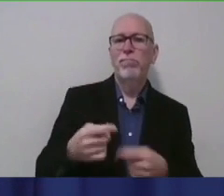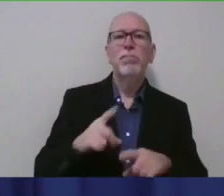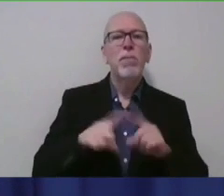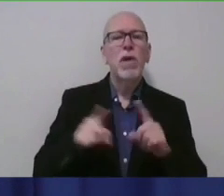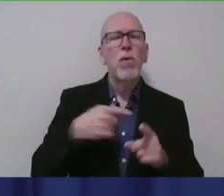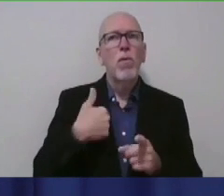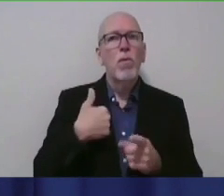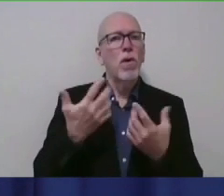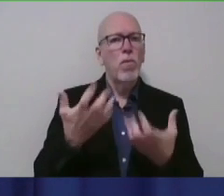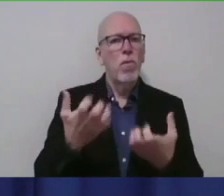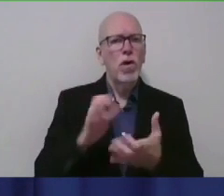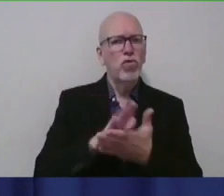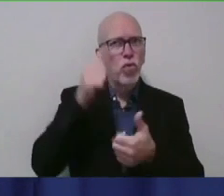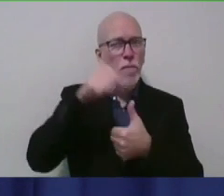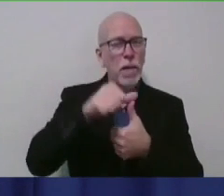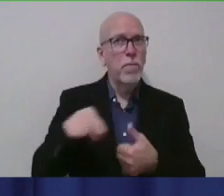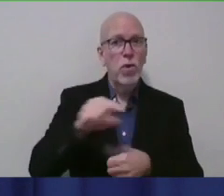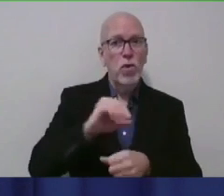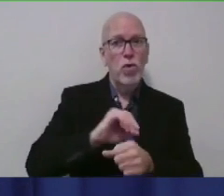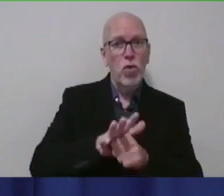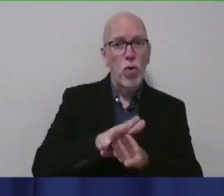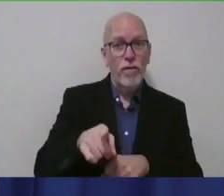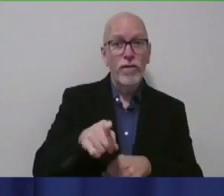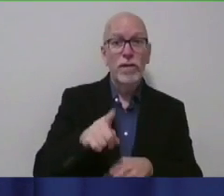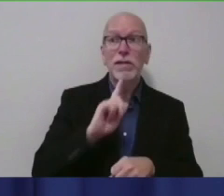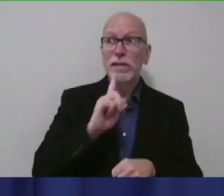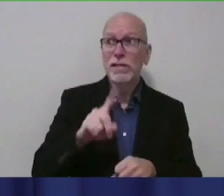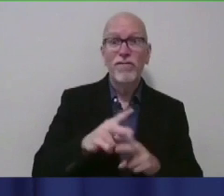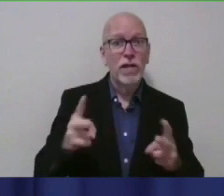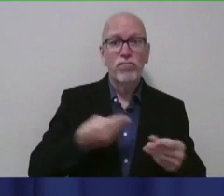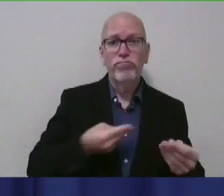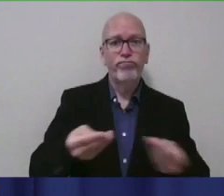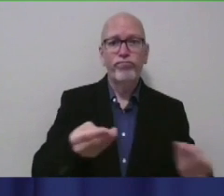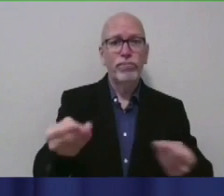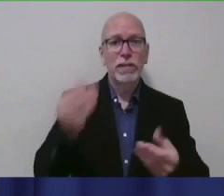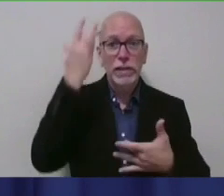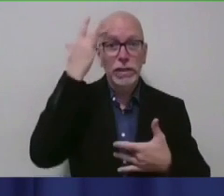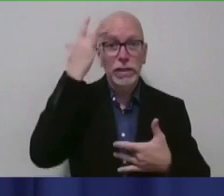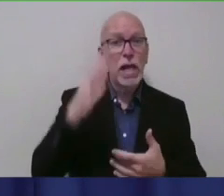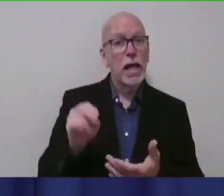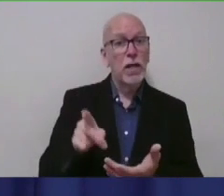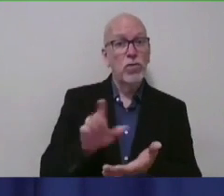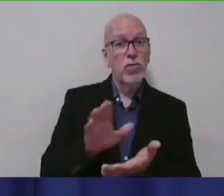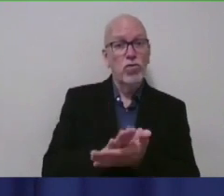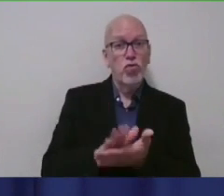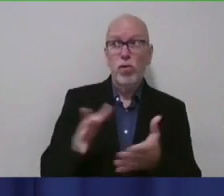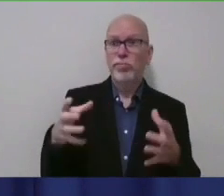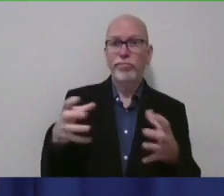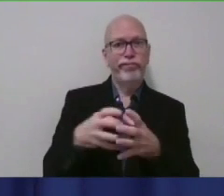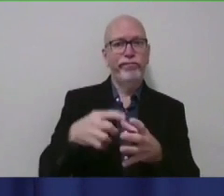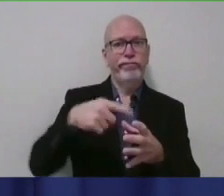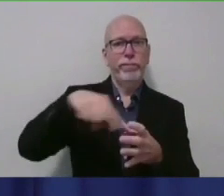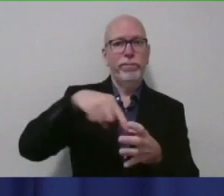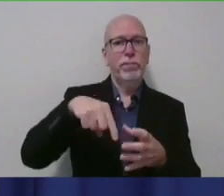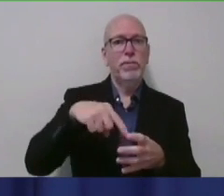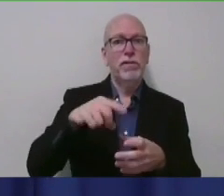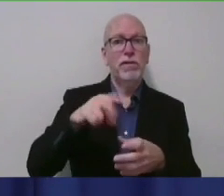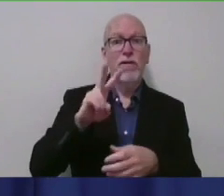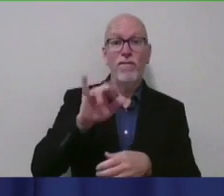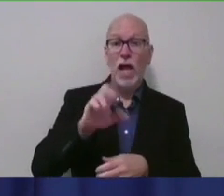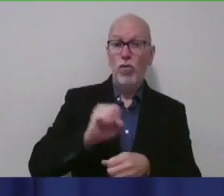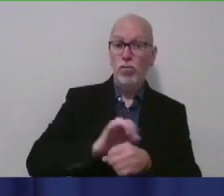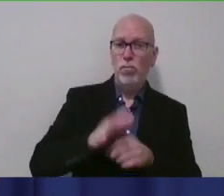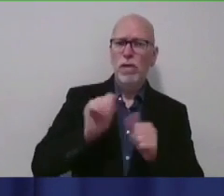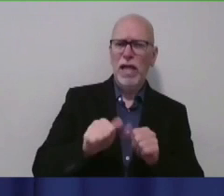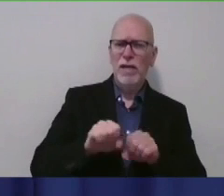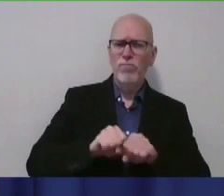to remember that COVID-19 is a communicable disease and that schools in our congregate settings where this virus can spread quickly among large